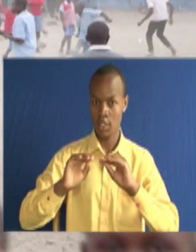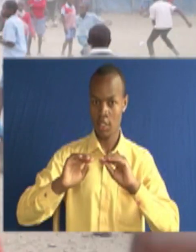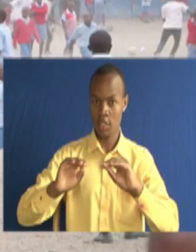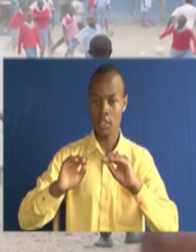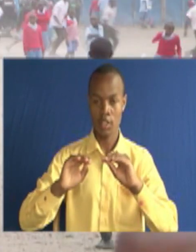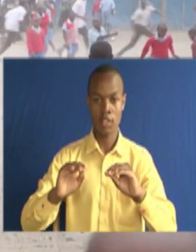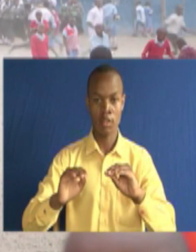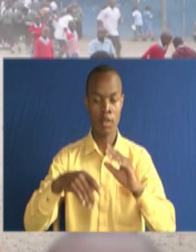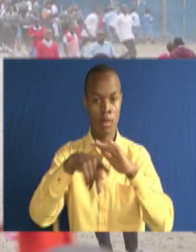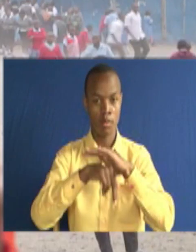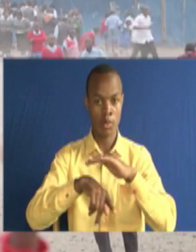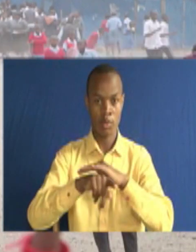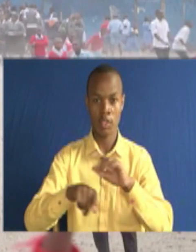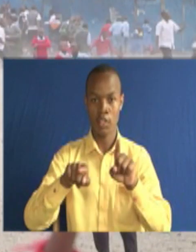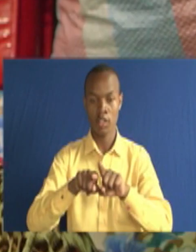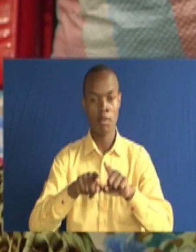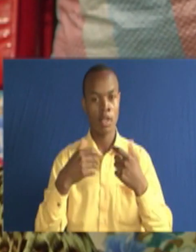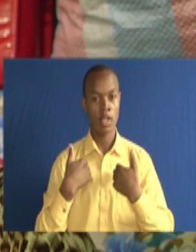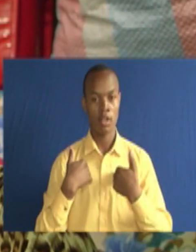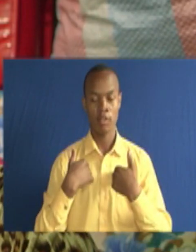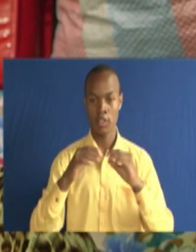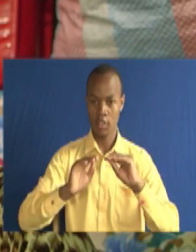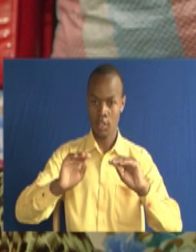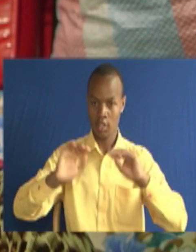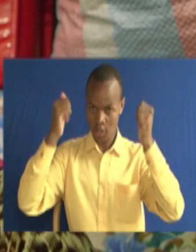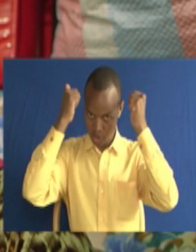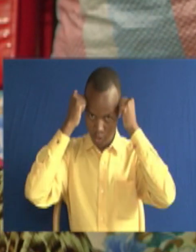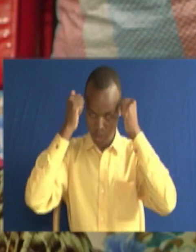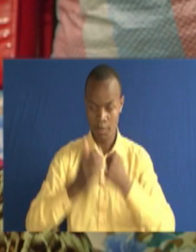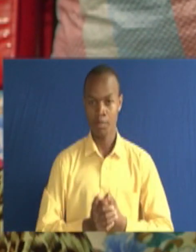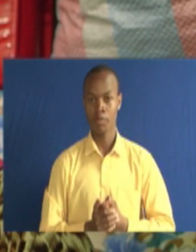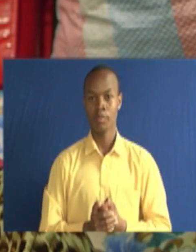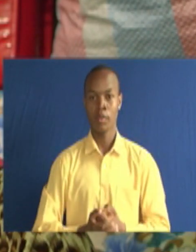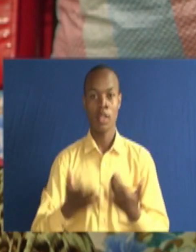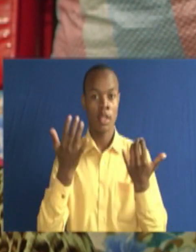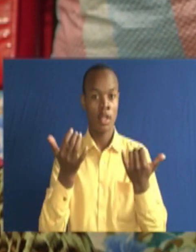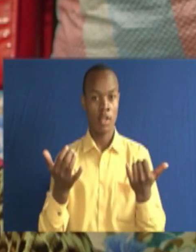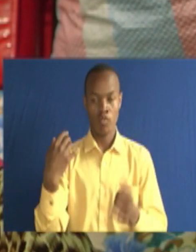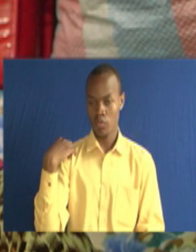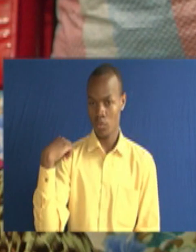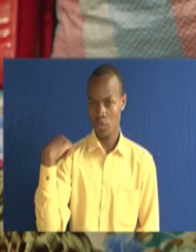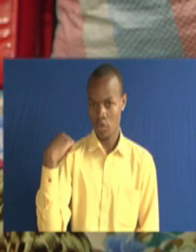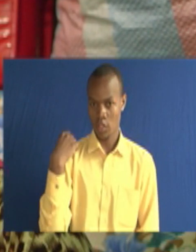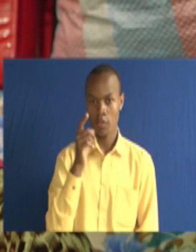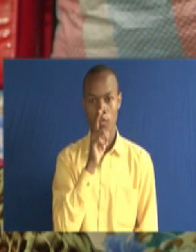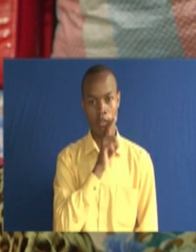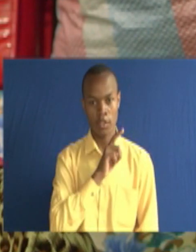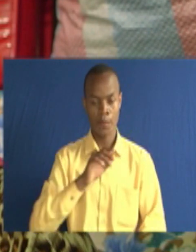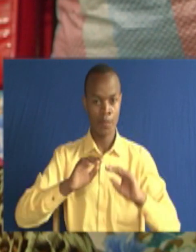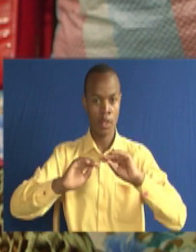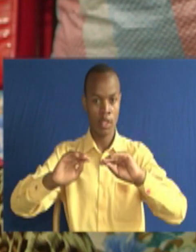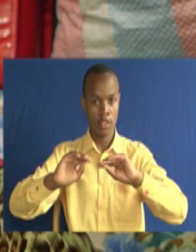Primary, handling integrated students. Kwa sasa, mimi nimejitolea kufunza watoto